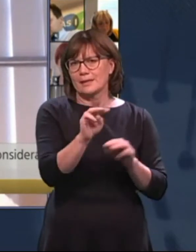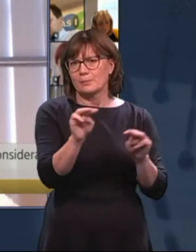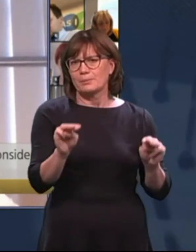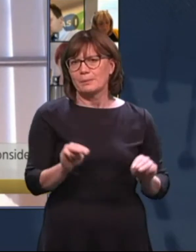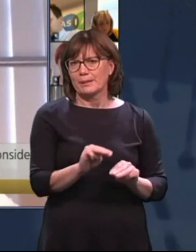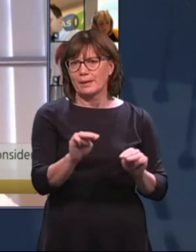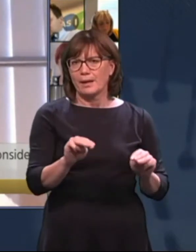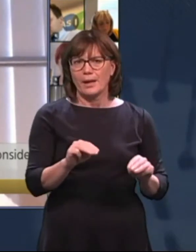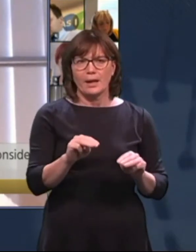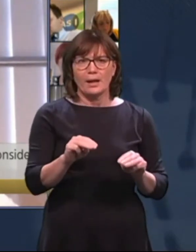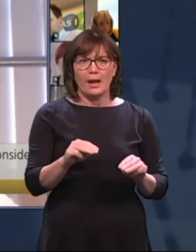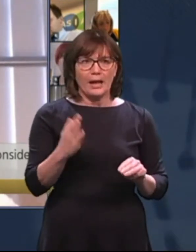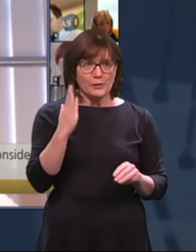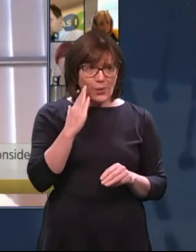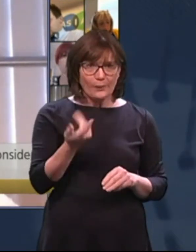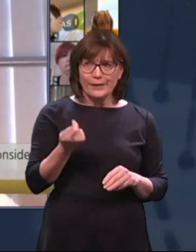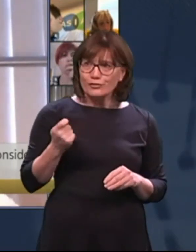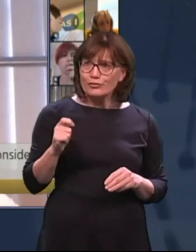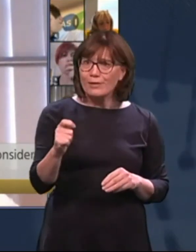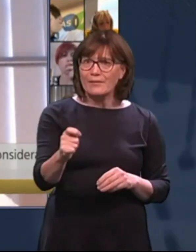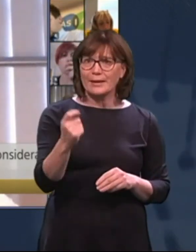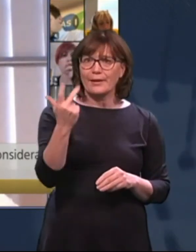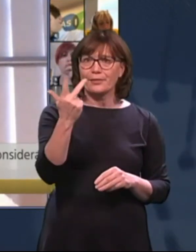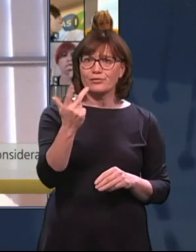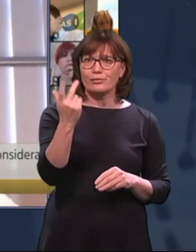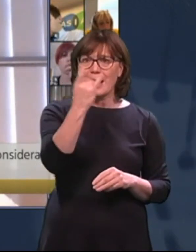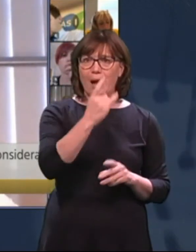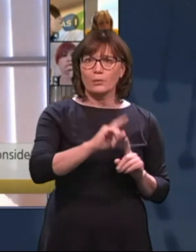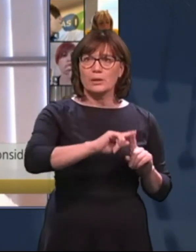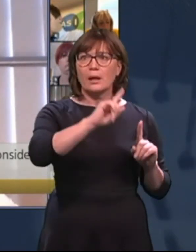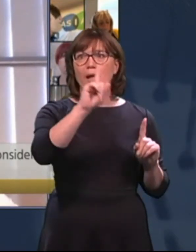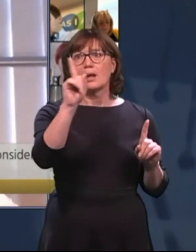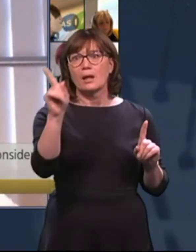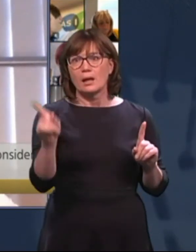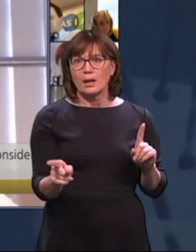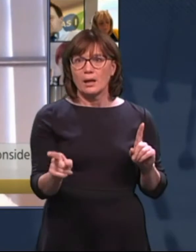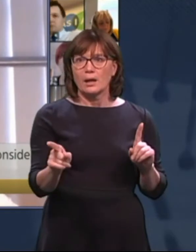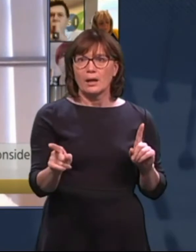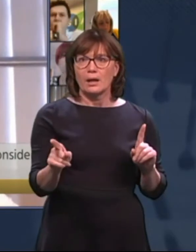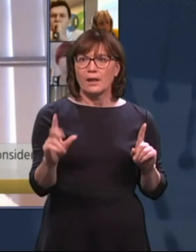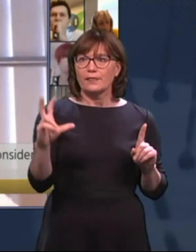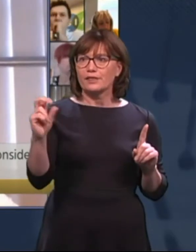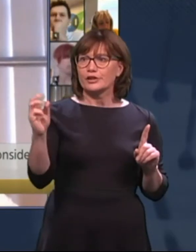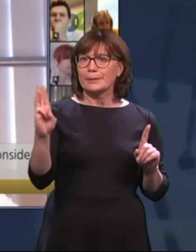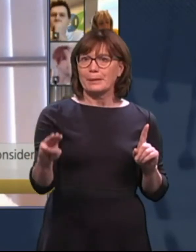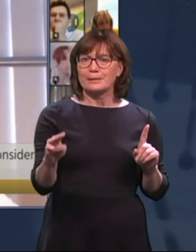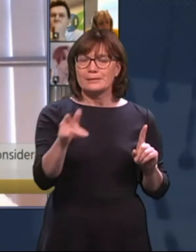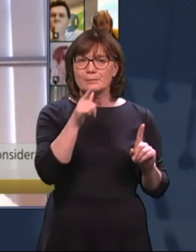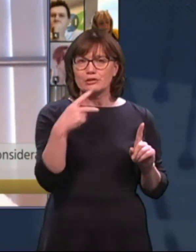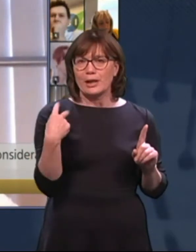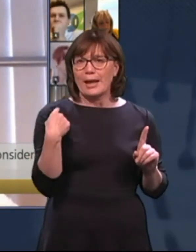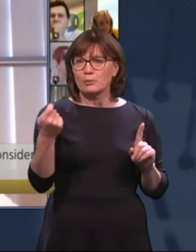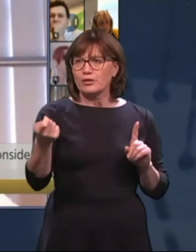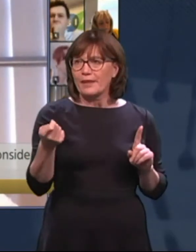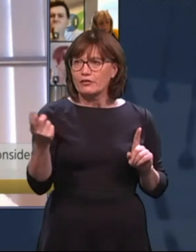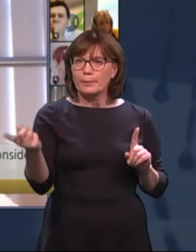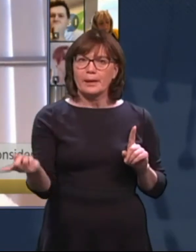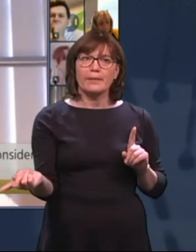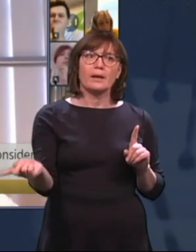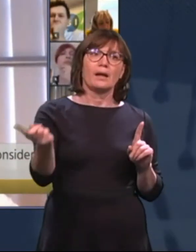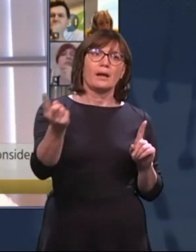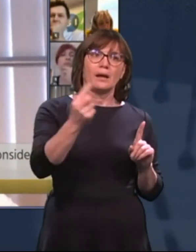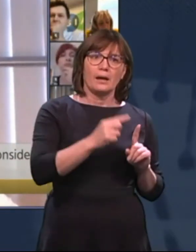people are travelling, you know, a three-hour round trip to get 30 minutes of essential speech and language therapy that they've been waiting for for